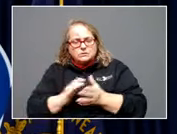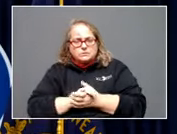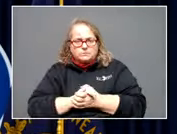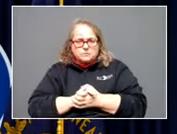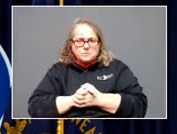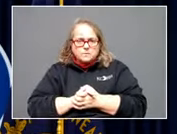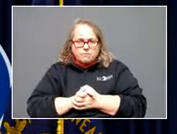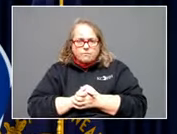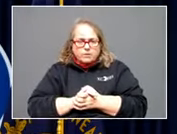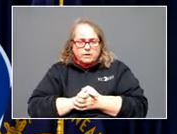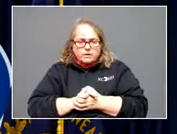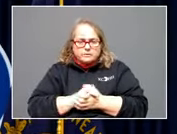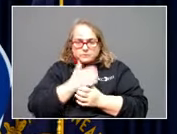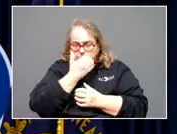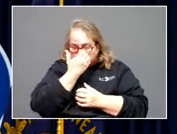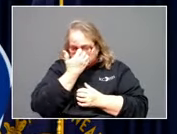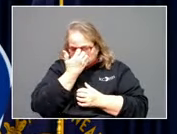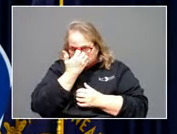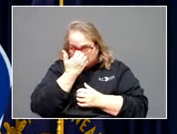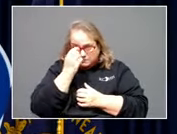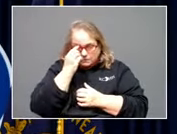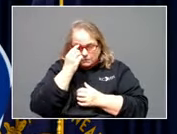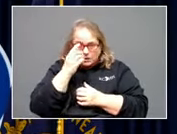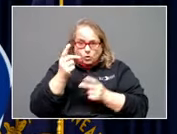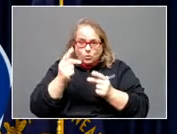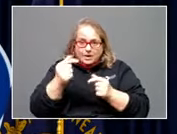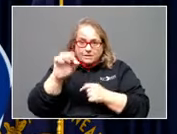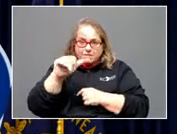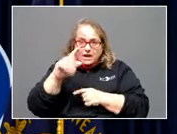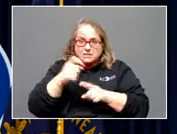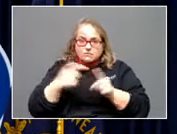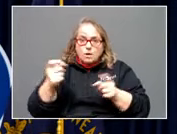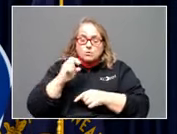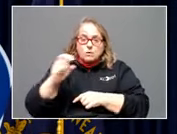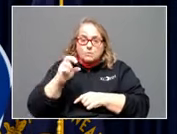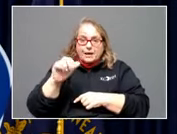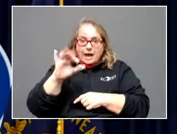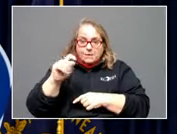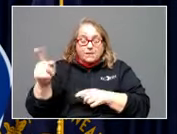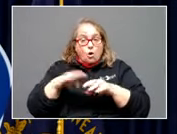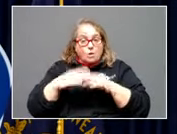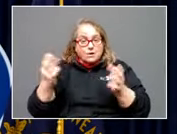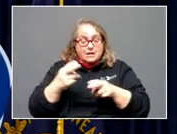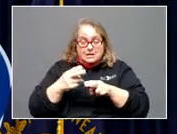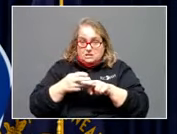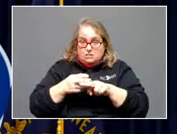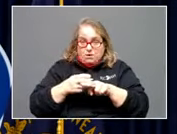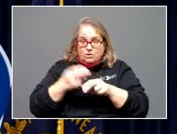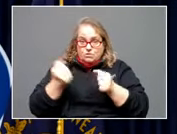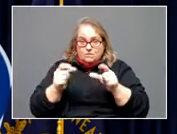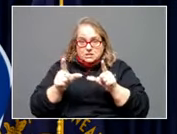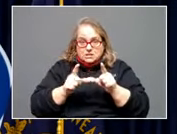All right, quick facts from the Transportation Cabinet. They've opened a temporary driver license issuing